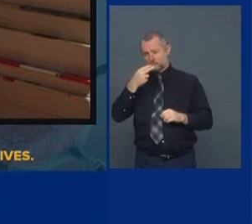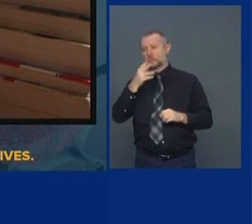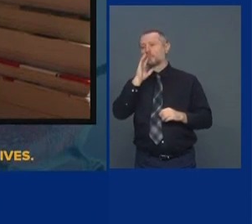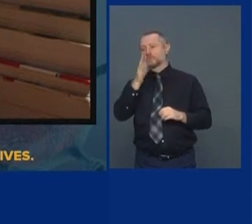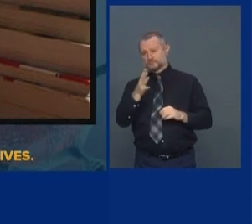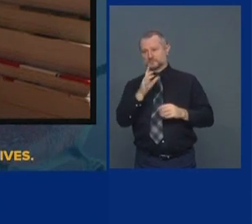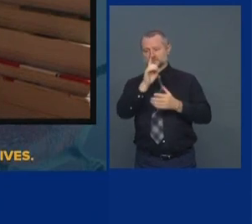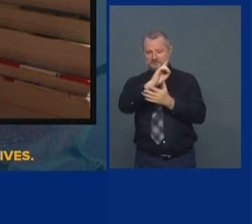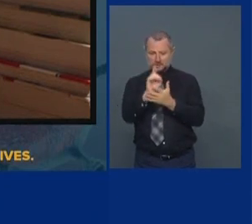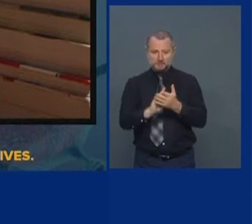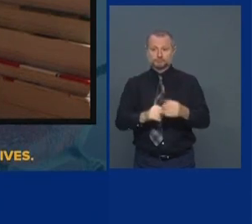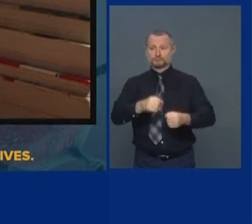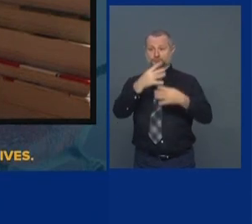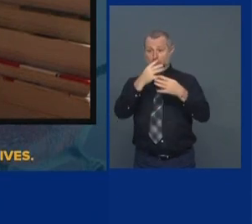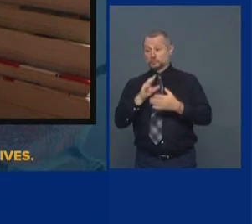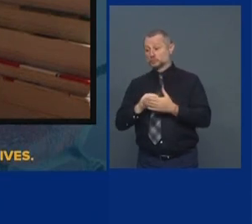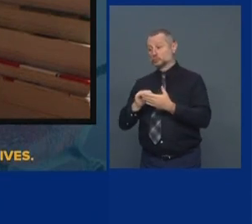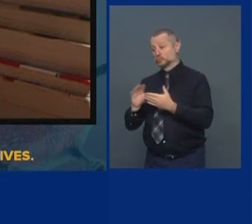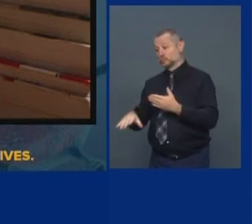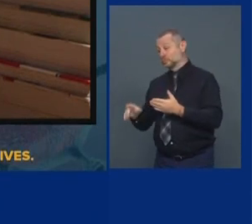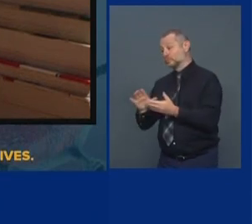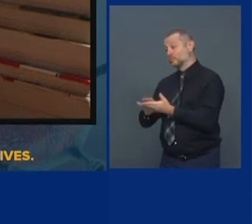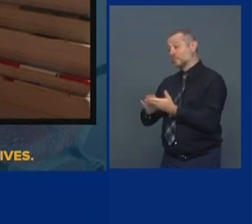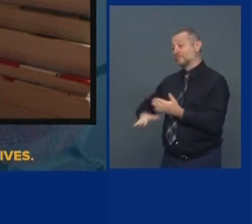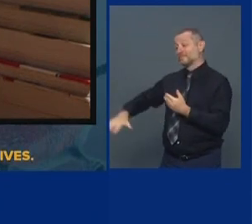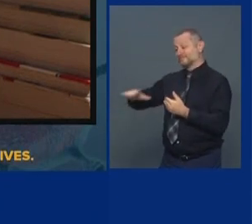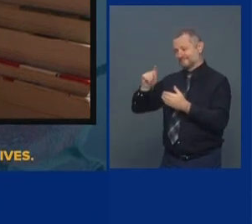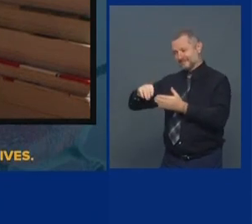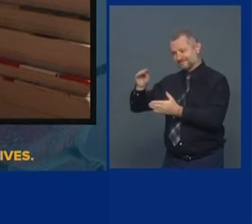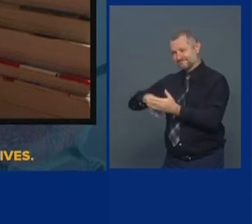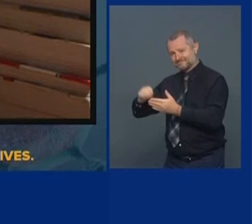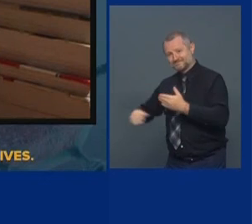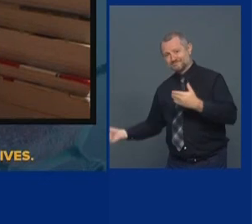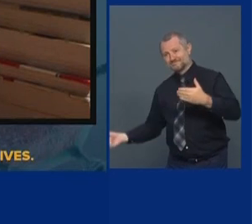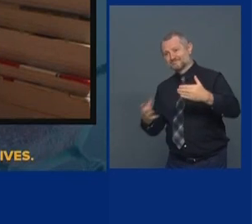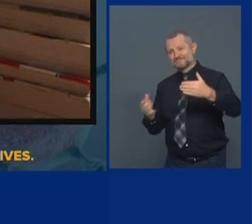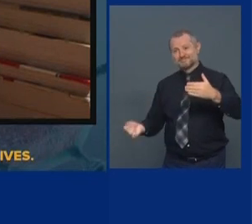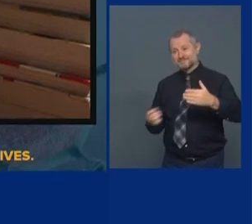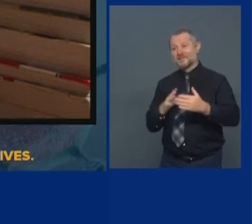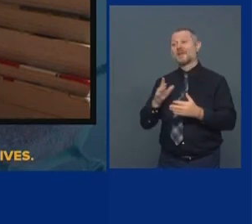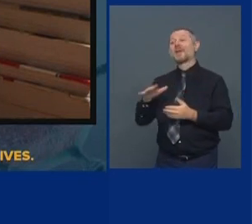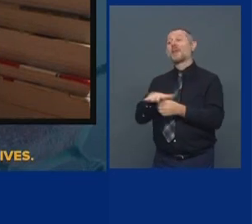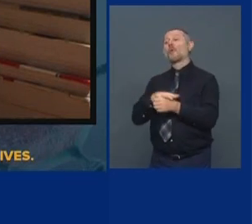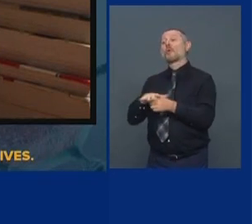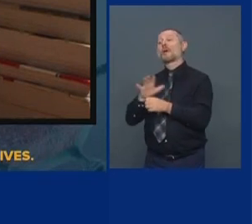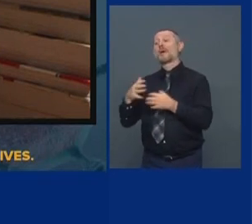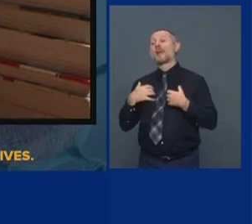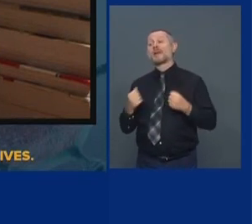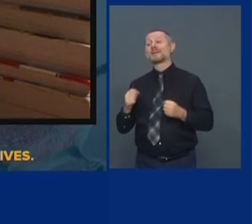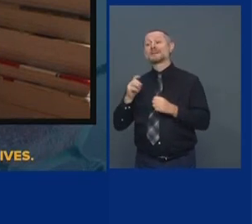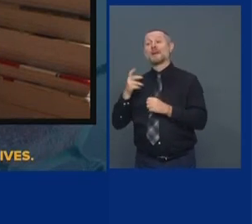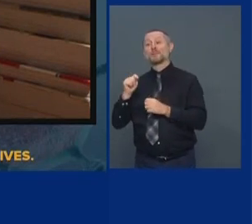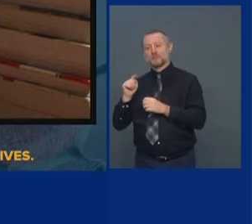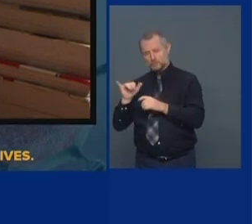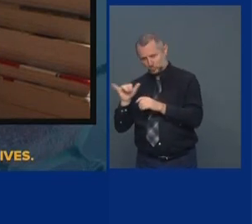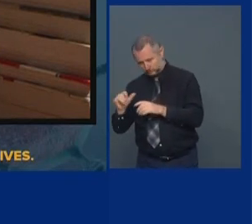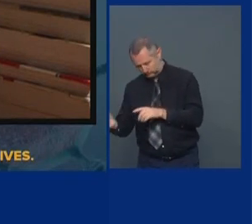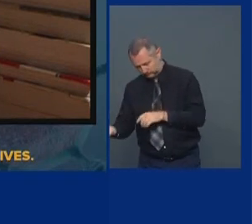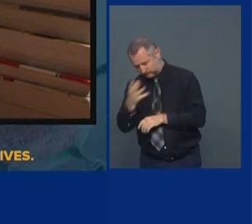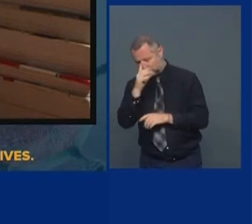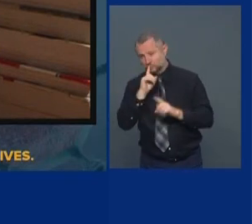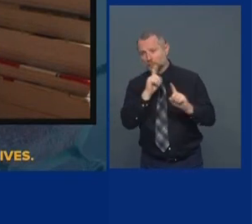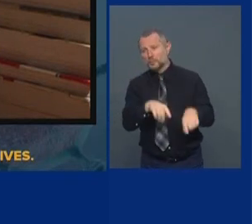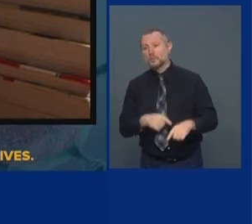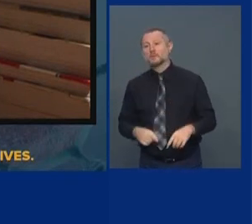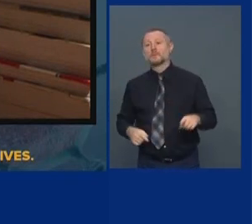provide the information. The local health department has to provide the information. The lab that does the test has to provide the